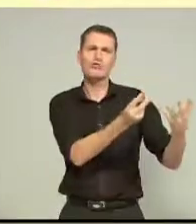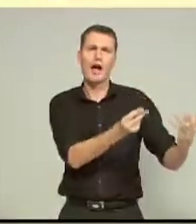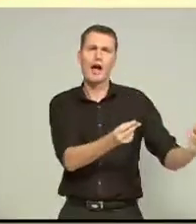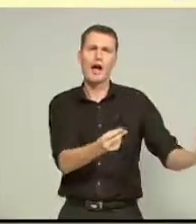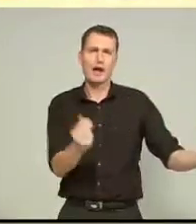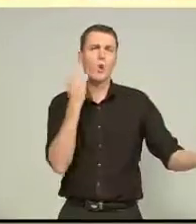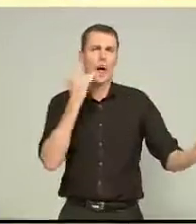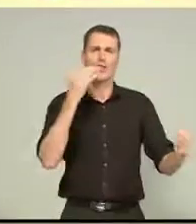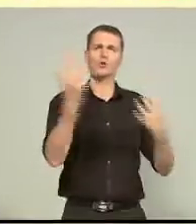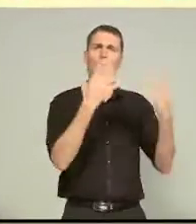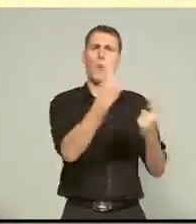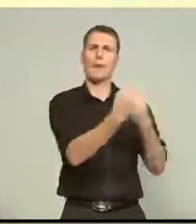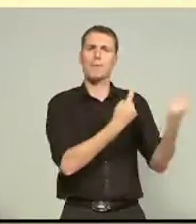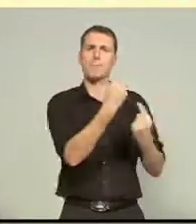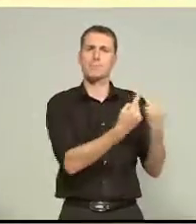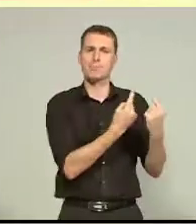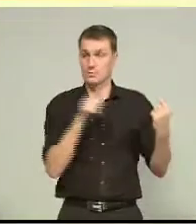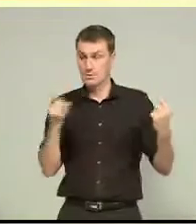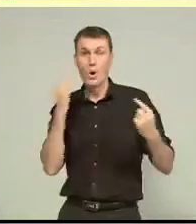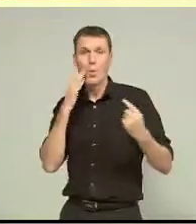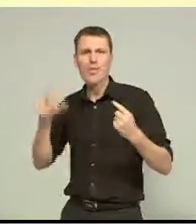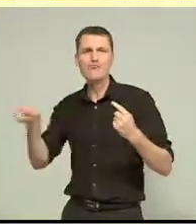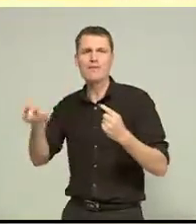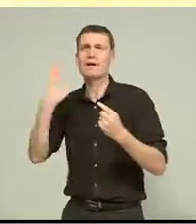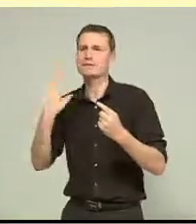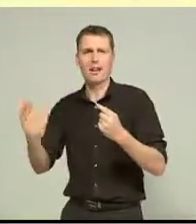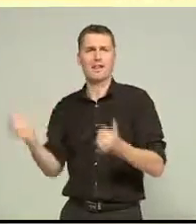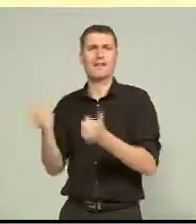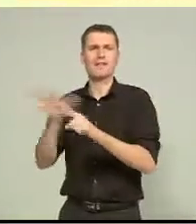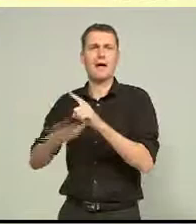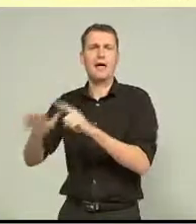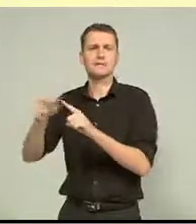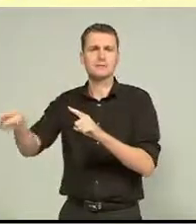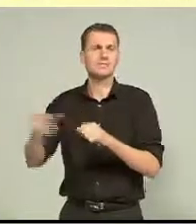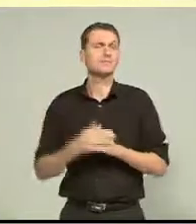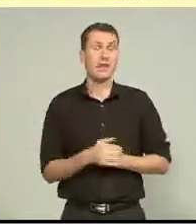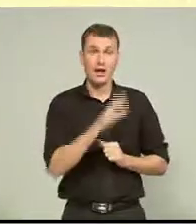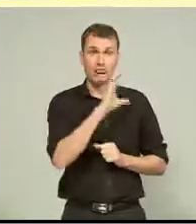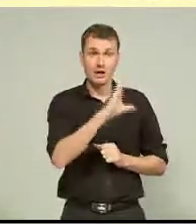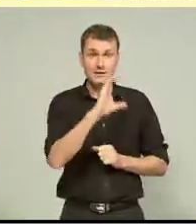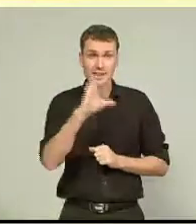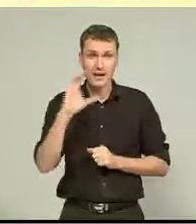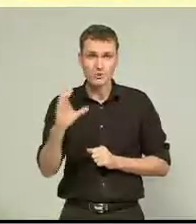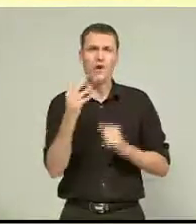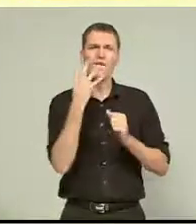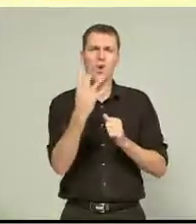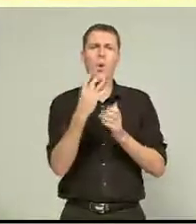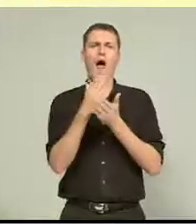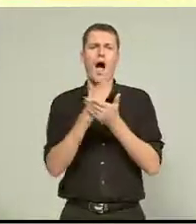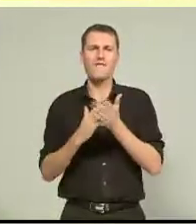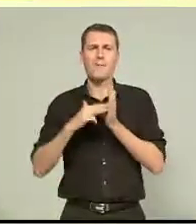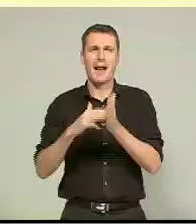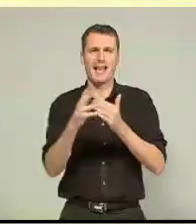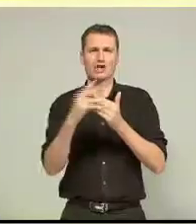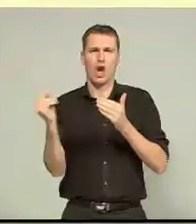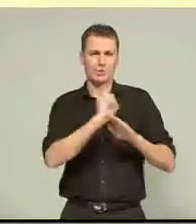while there's still capacity in the downstream network. The Christchurch City Council has spent $4.5 million installing 15